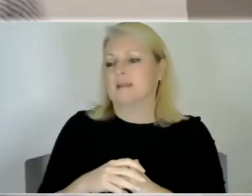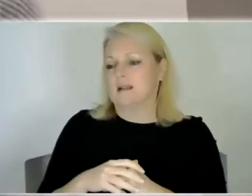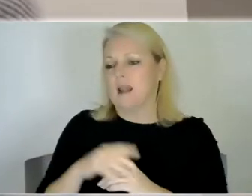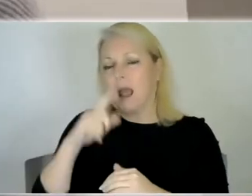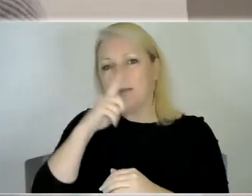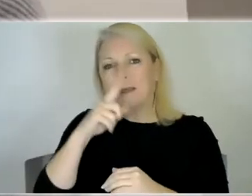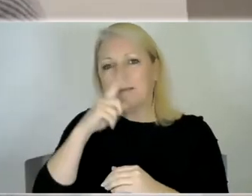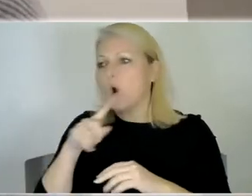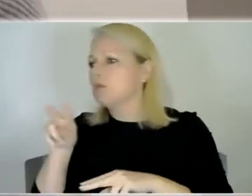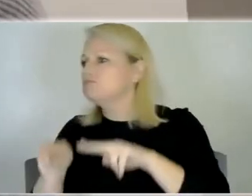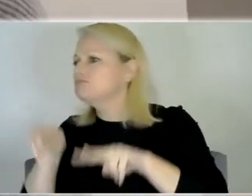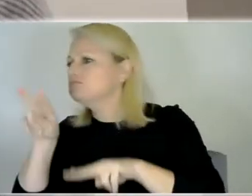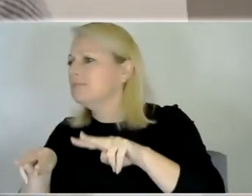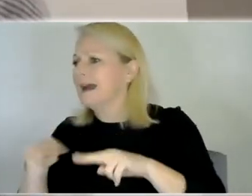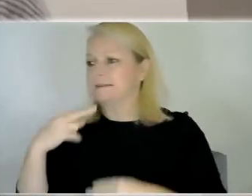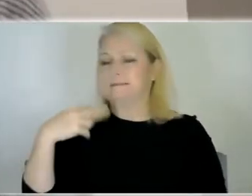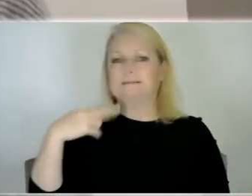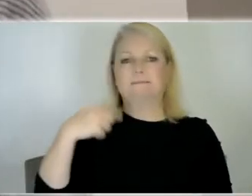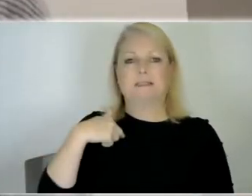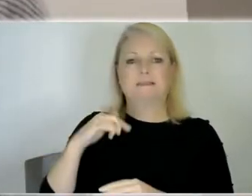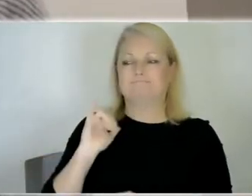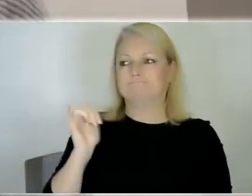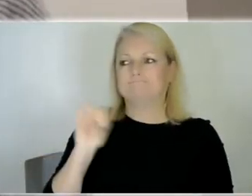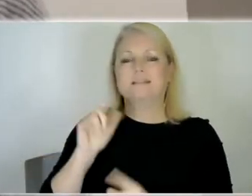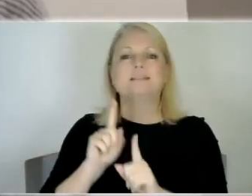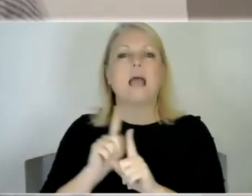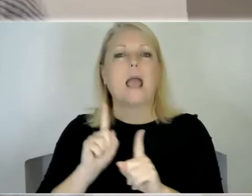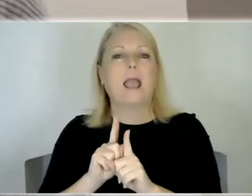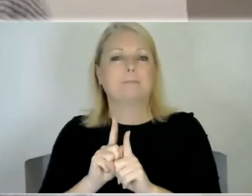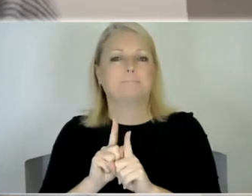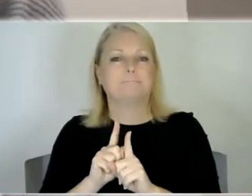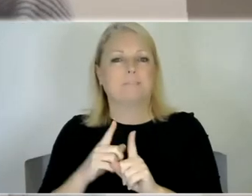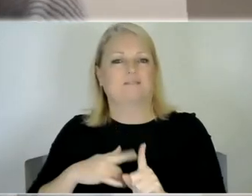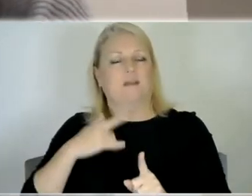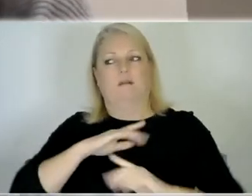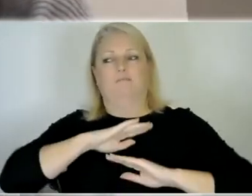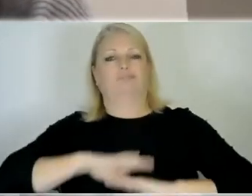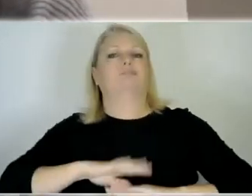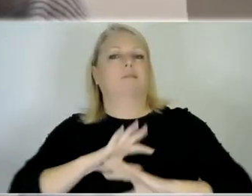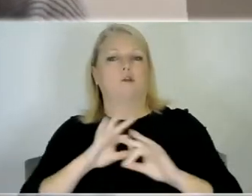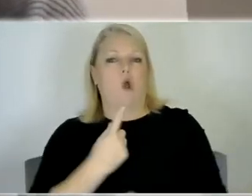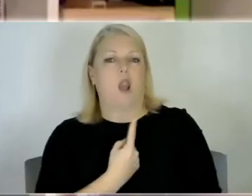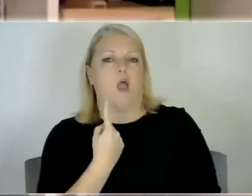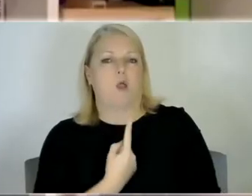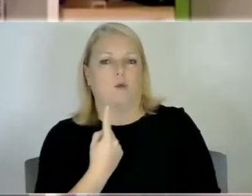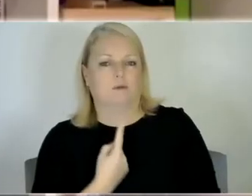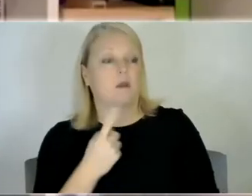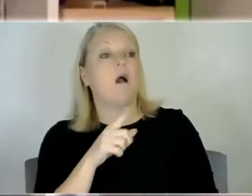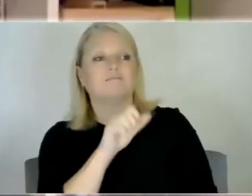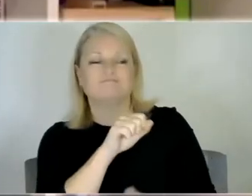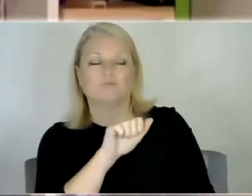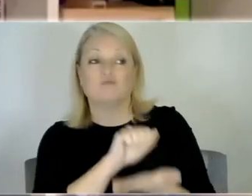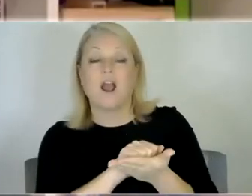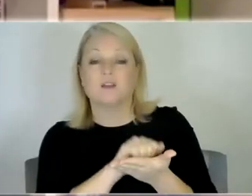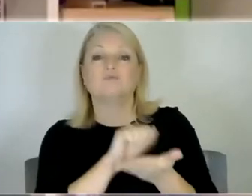uh someone else and going through the same sort of thing it makes you feel like you're not just the only one going through it. Yeah definitely definitely I